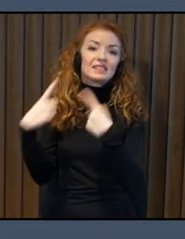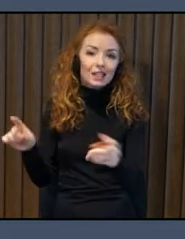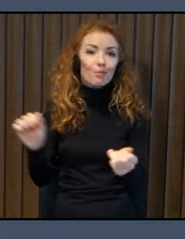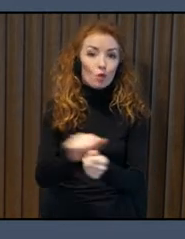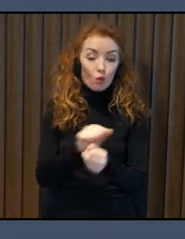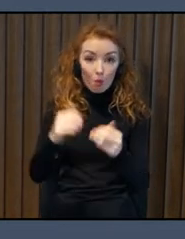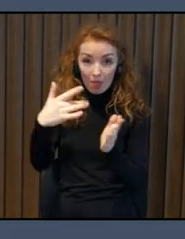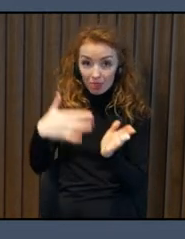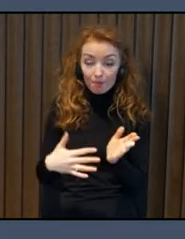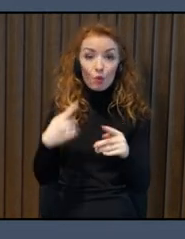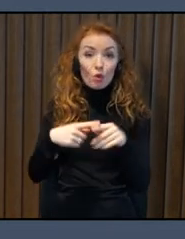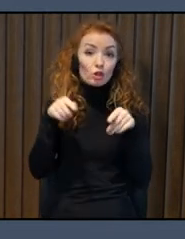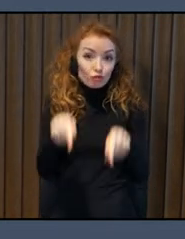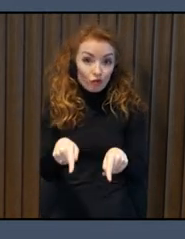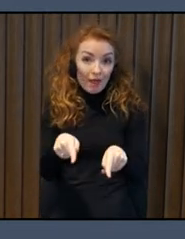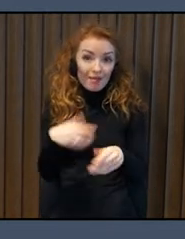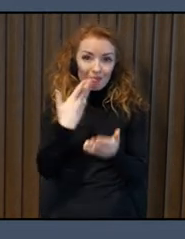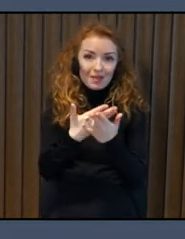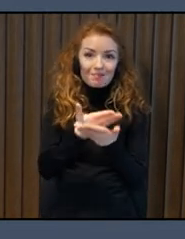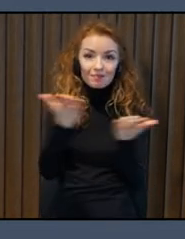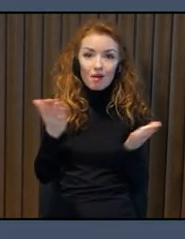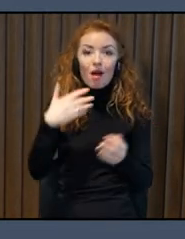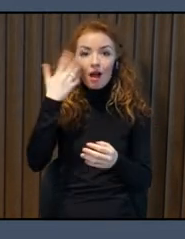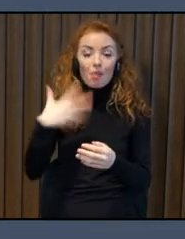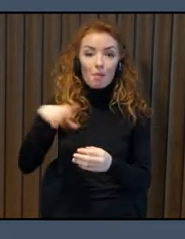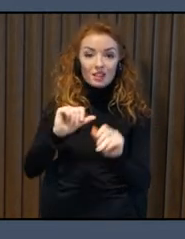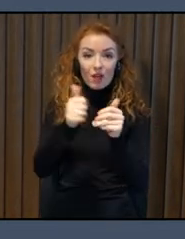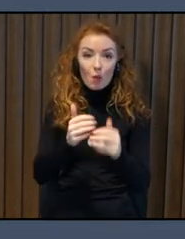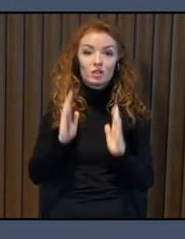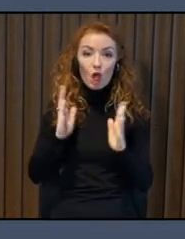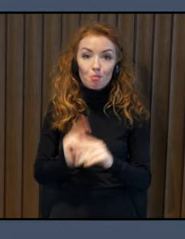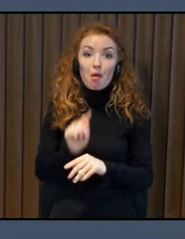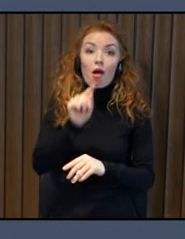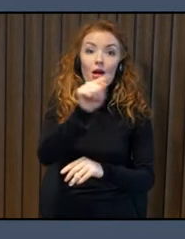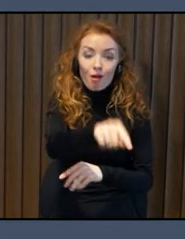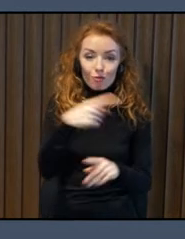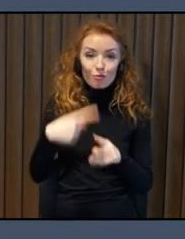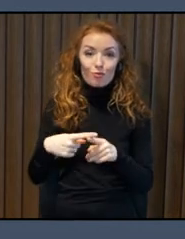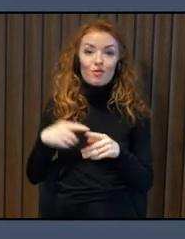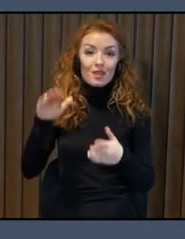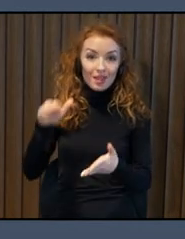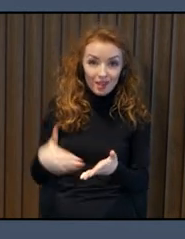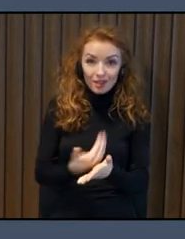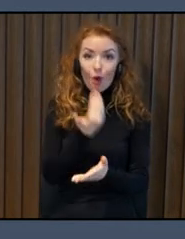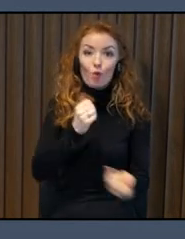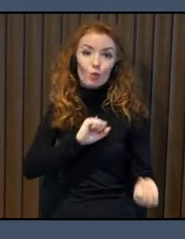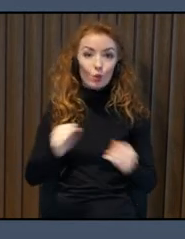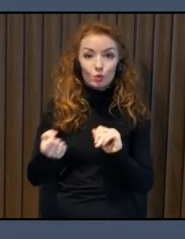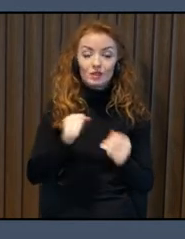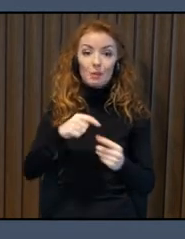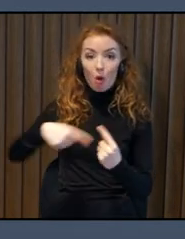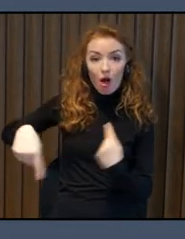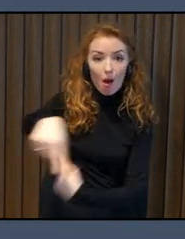road crossing or several road crossings near a new roundabout. The standard drawings make sure that we build in an